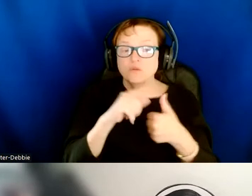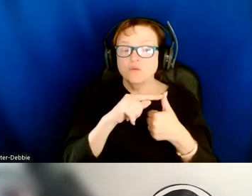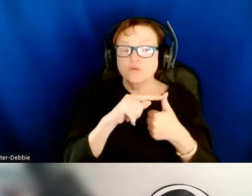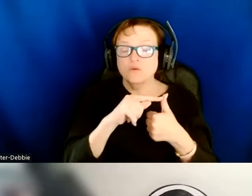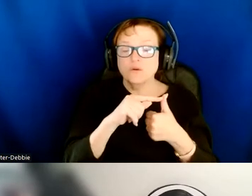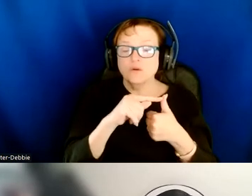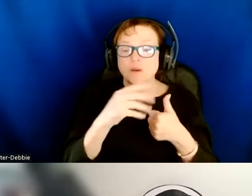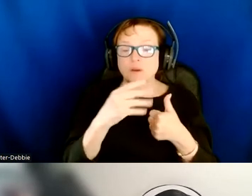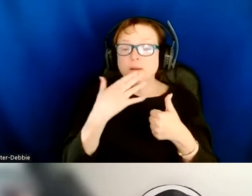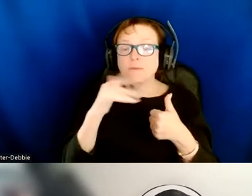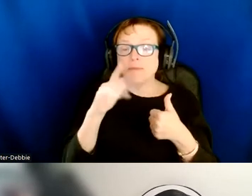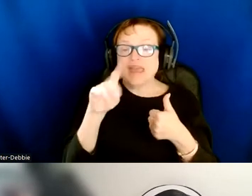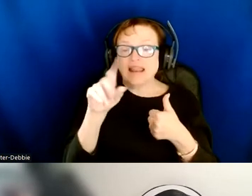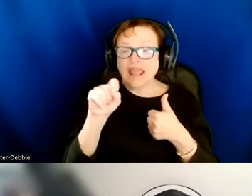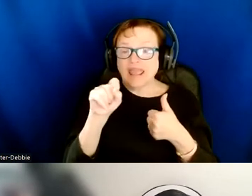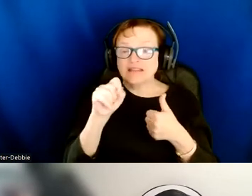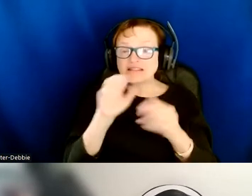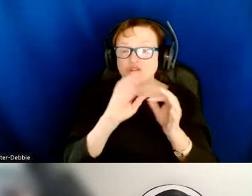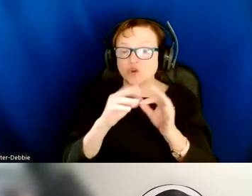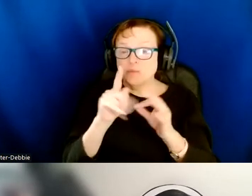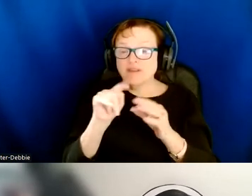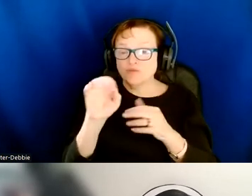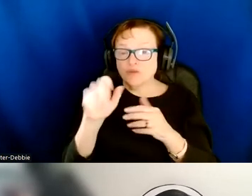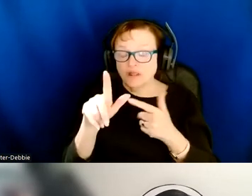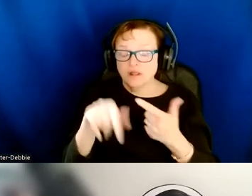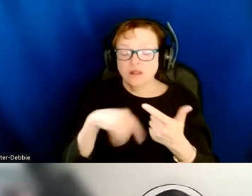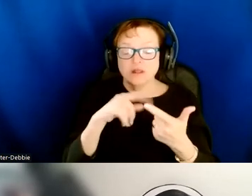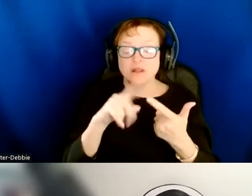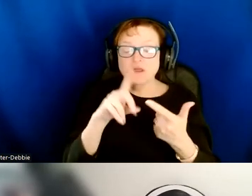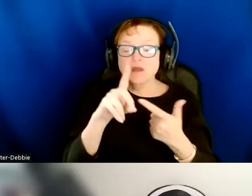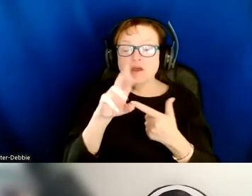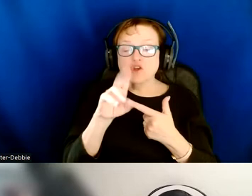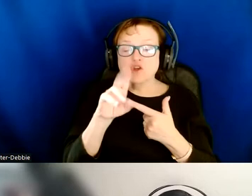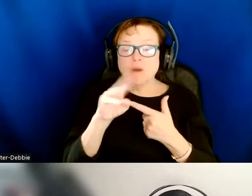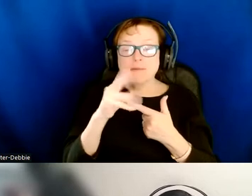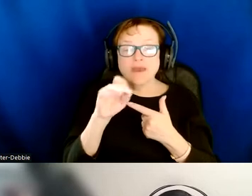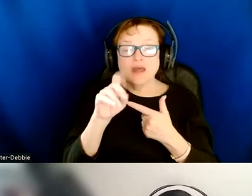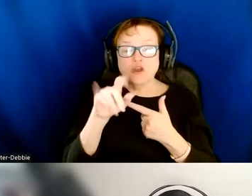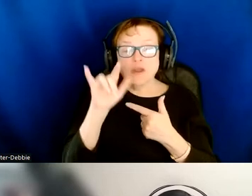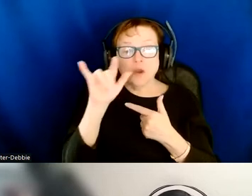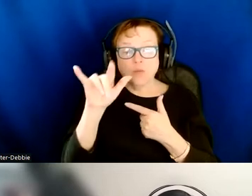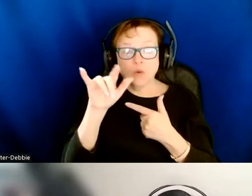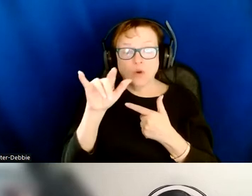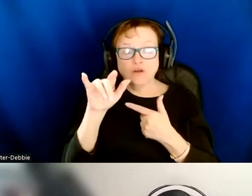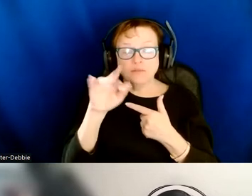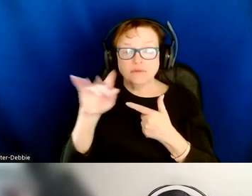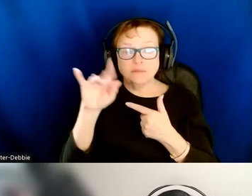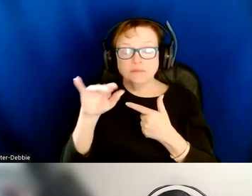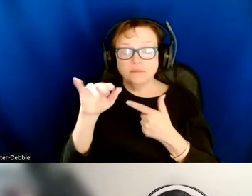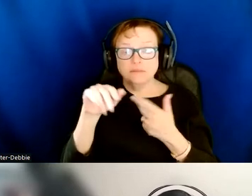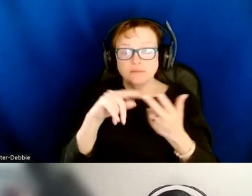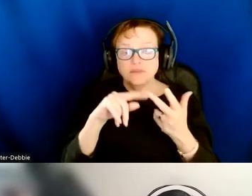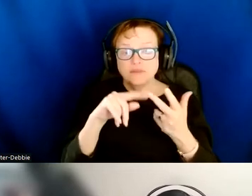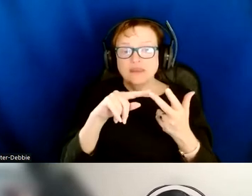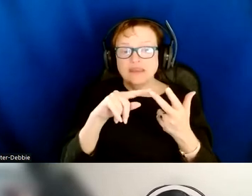badlands interpretive trail drumheller airport historical mine site